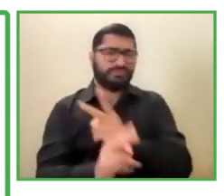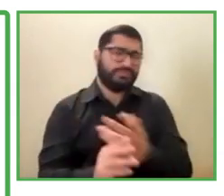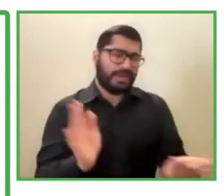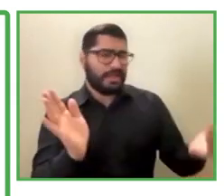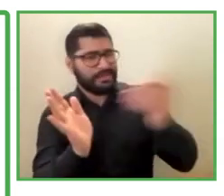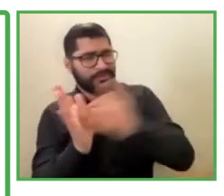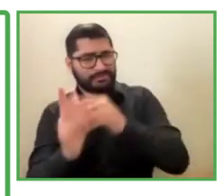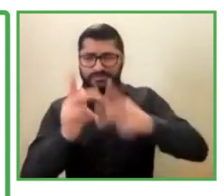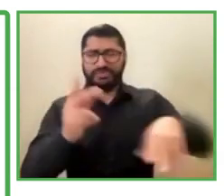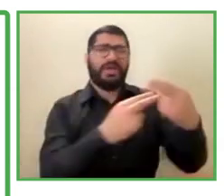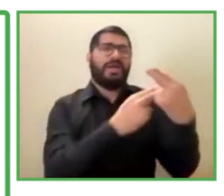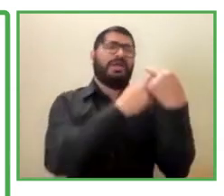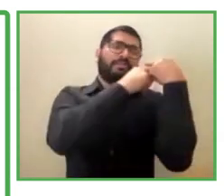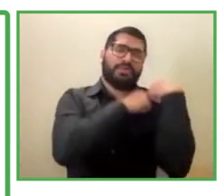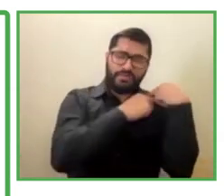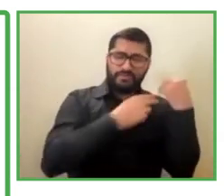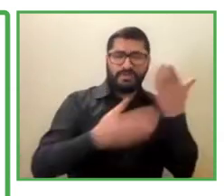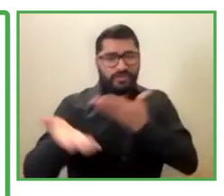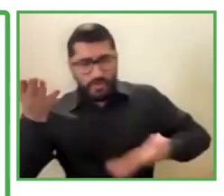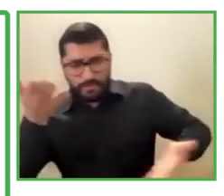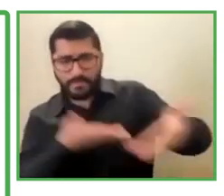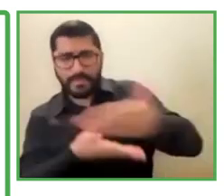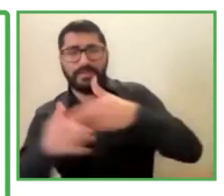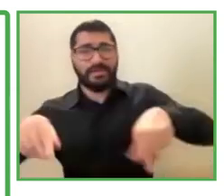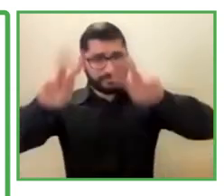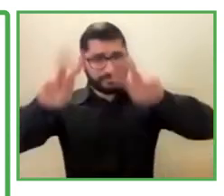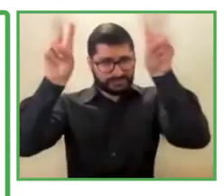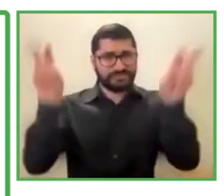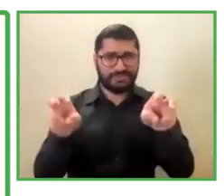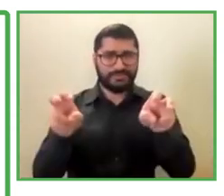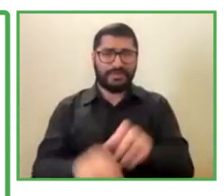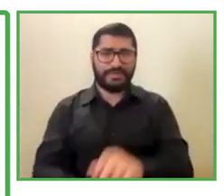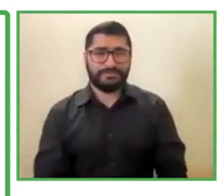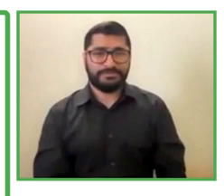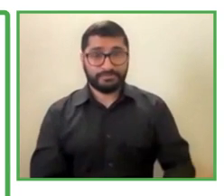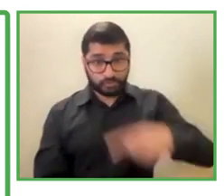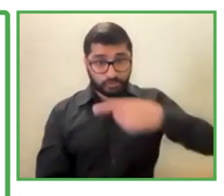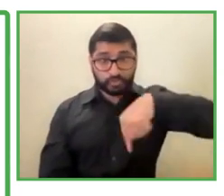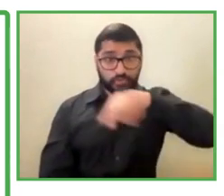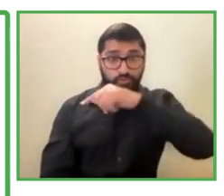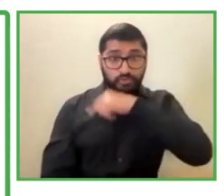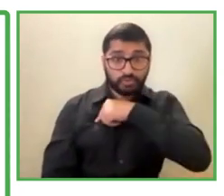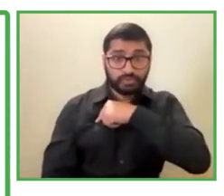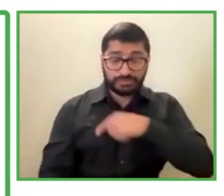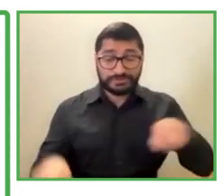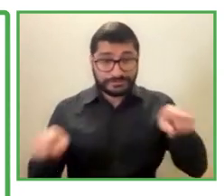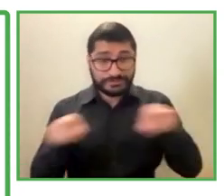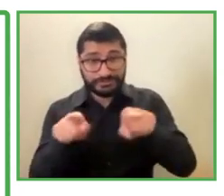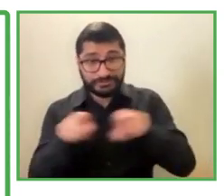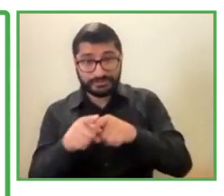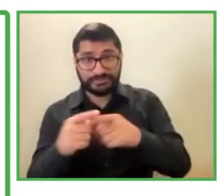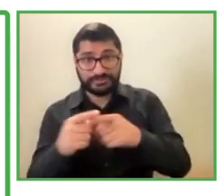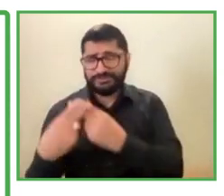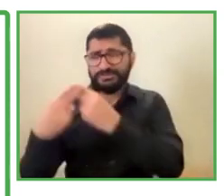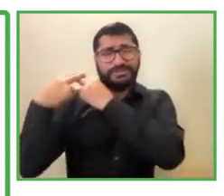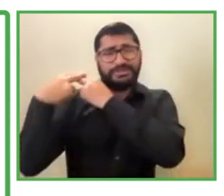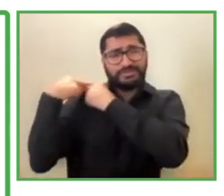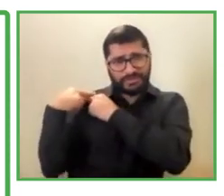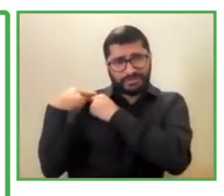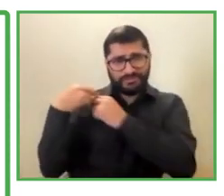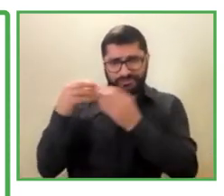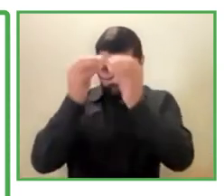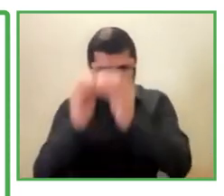are all equally responsible for creating that equitable workplace for our employees with disability. So that's how we do.